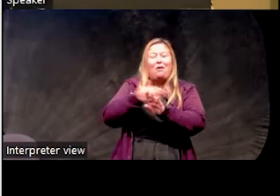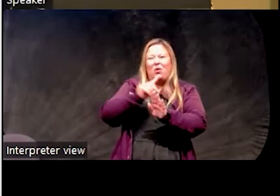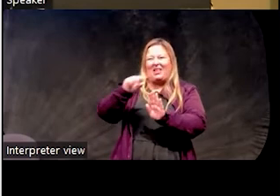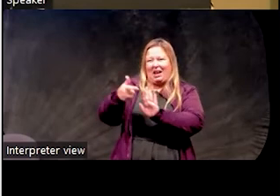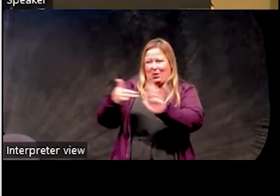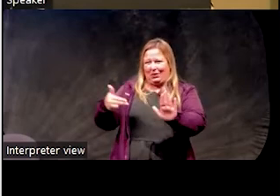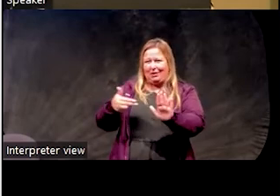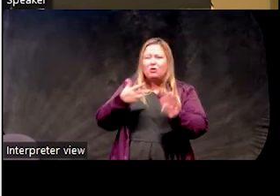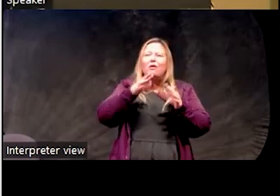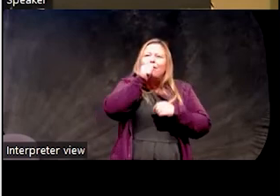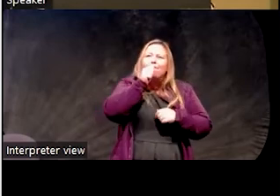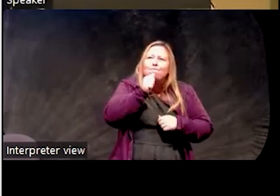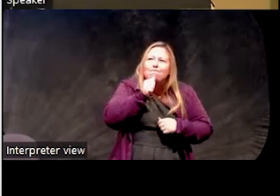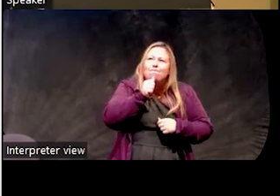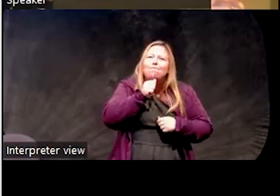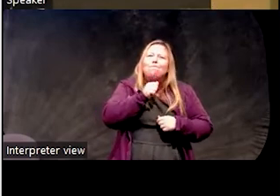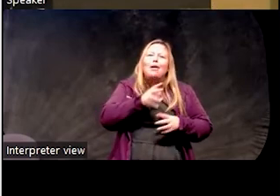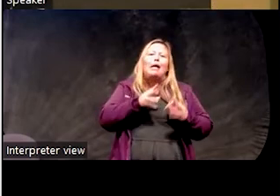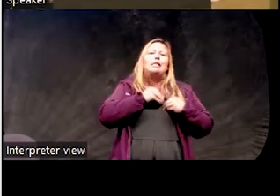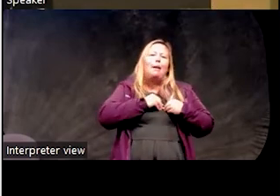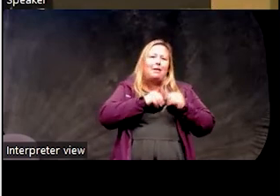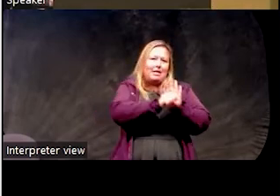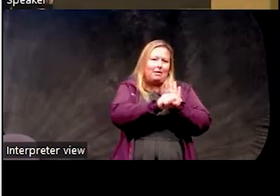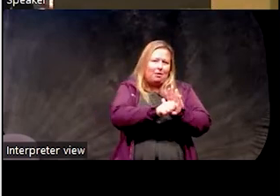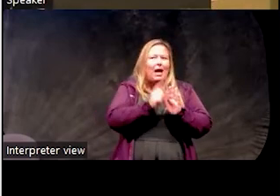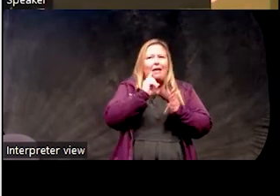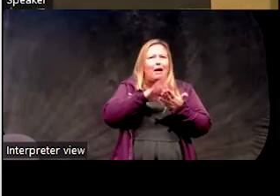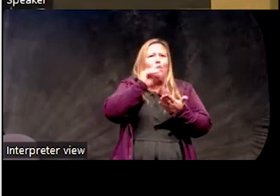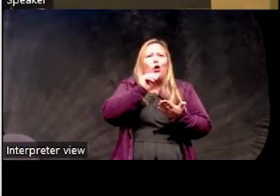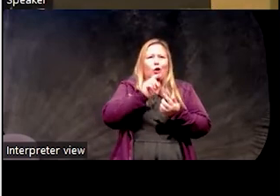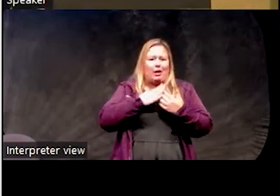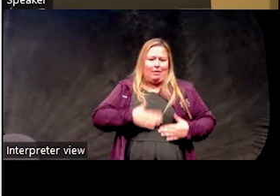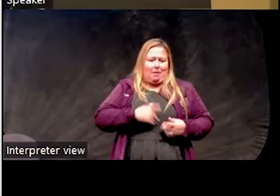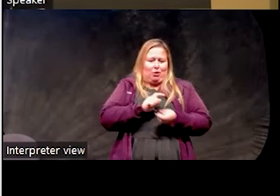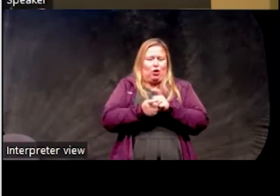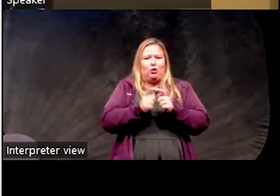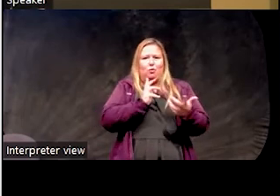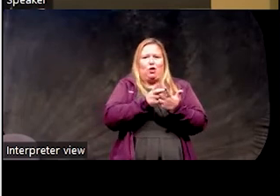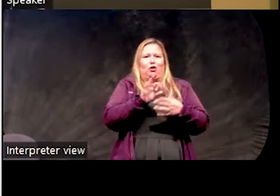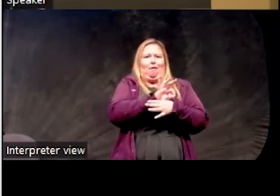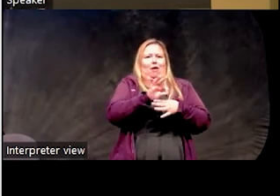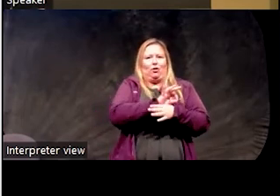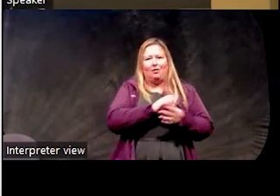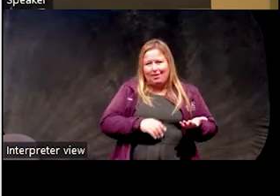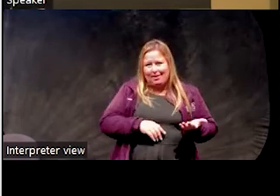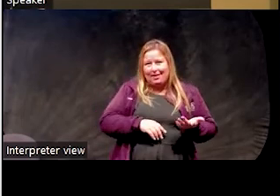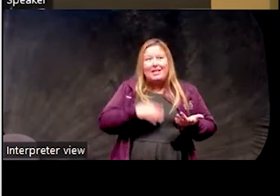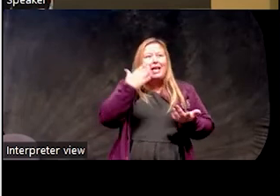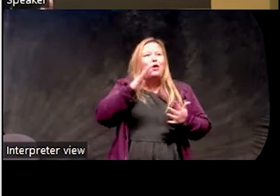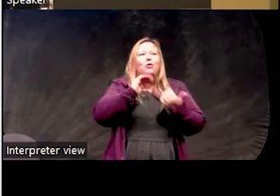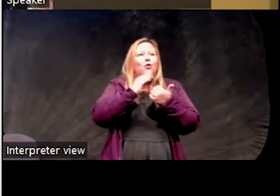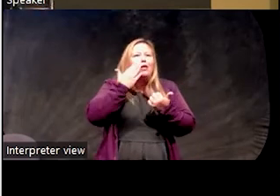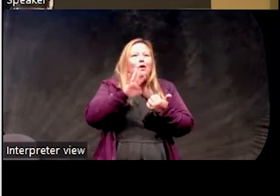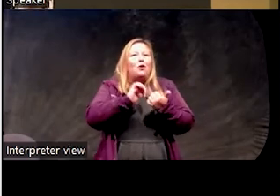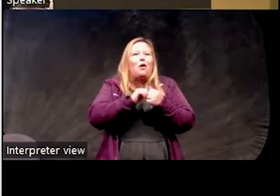to the symptoms and they're learning to function however they can. So the motivation is diminished a little bit because they don't know how good life can